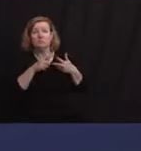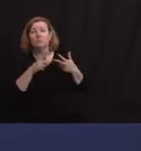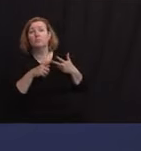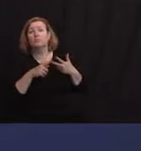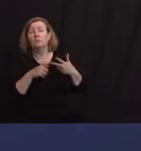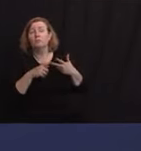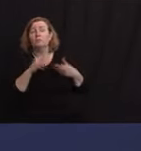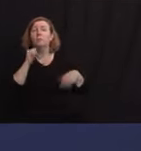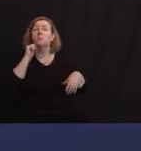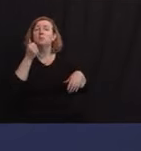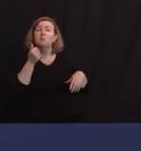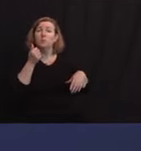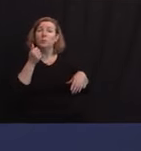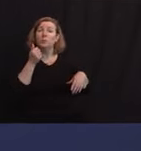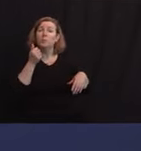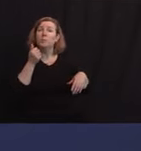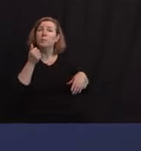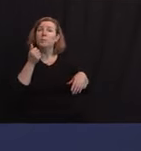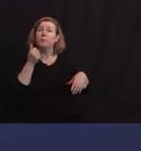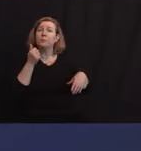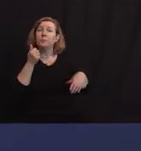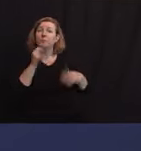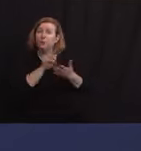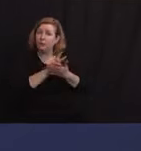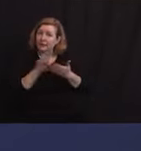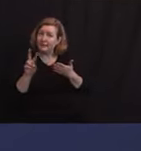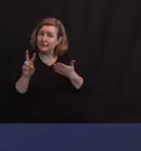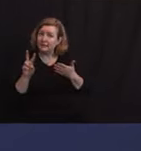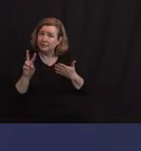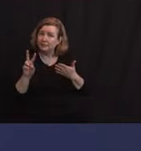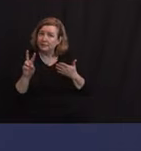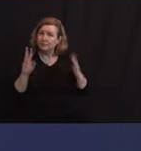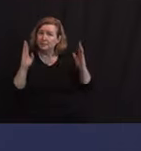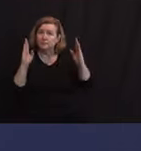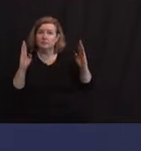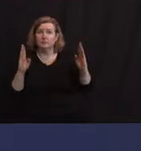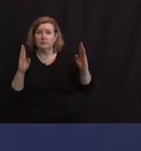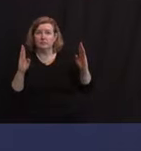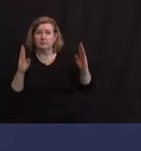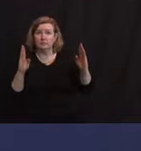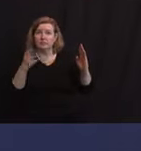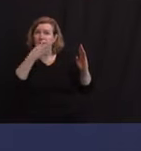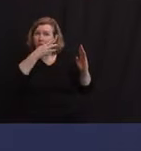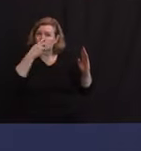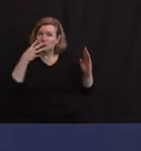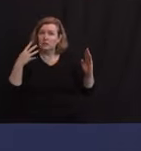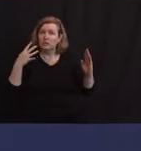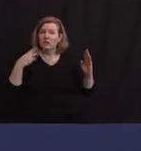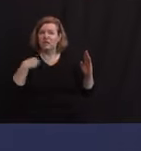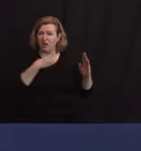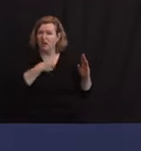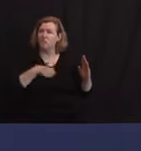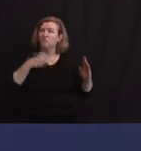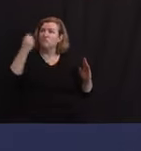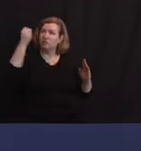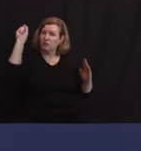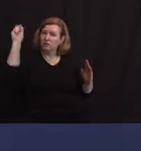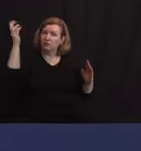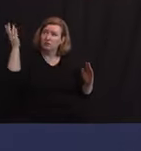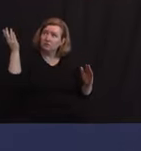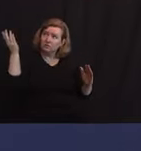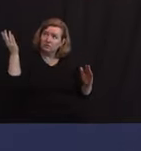dozen undocumented immigrants and allies began their hunger strikes. Is your office planning to continue conversations with